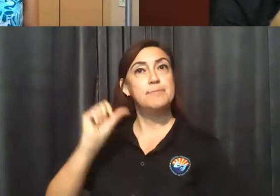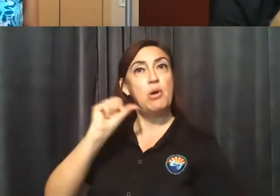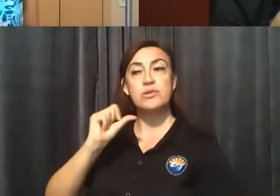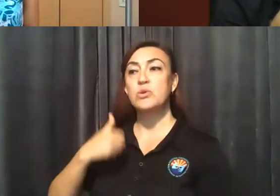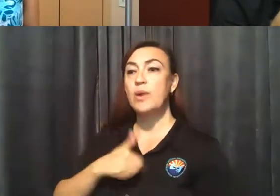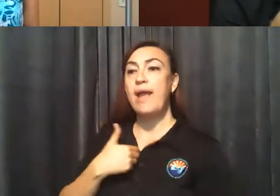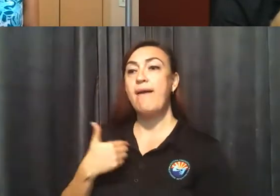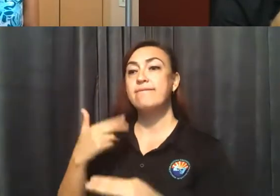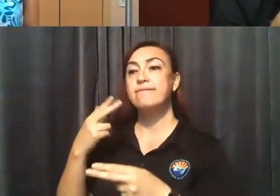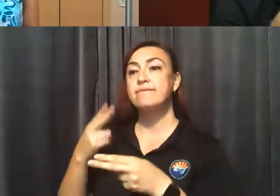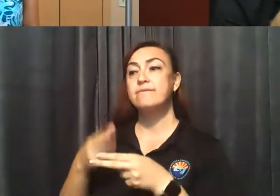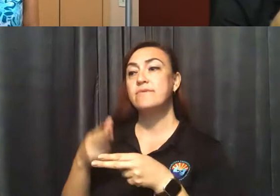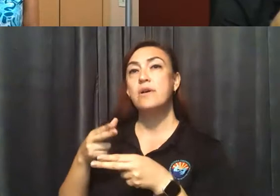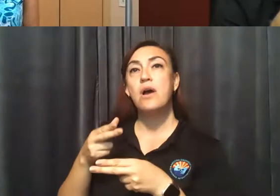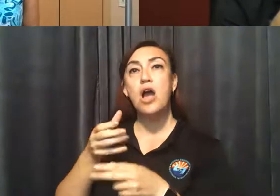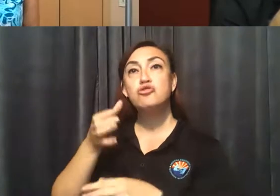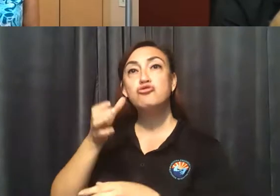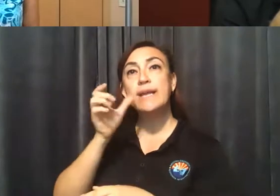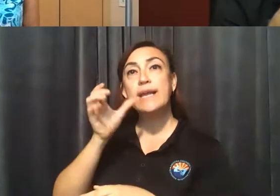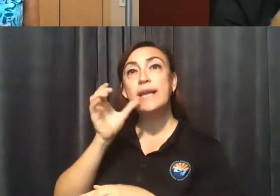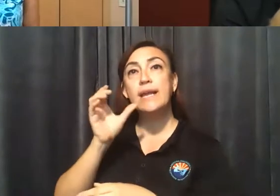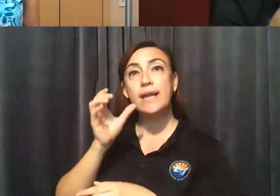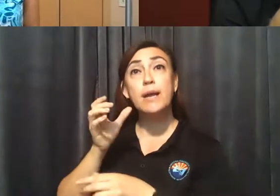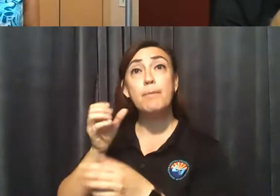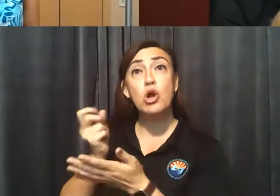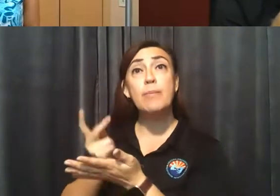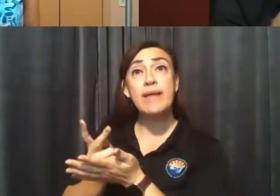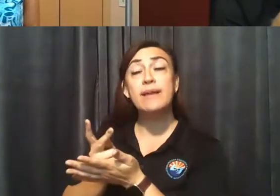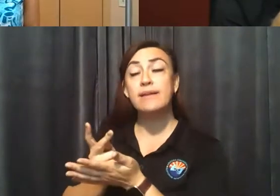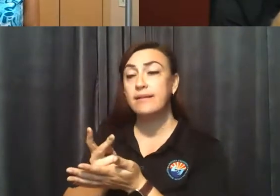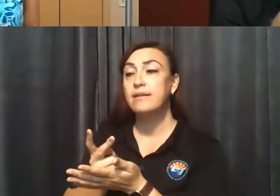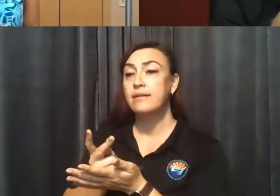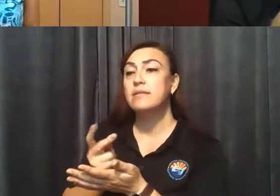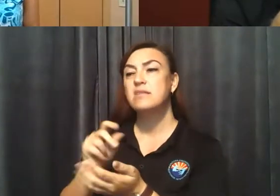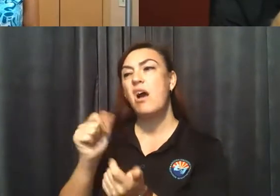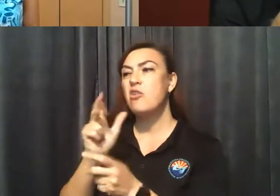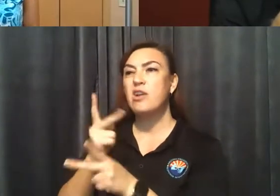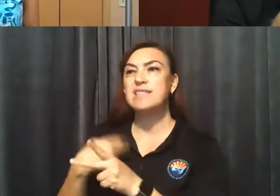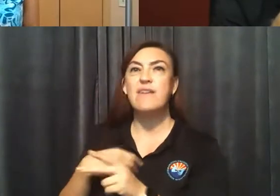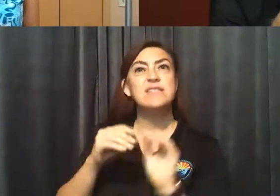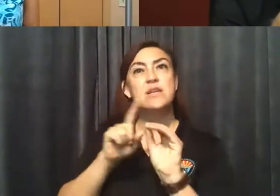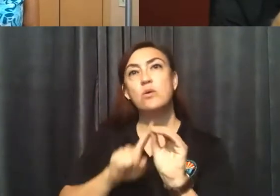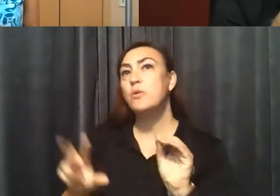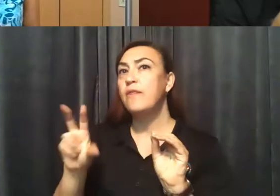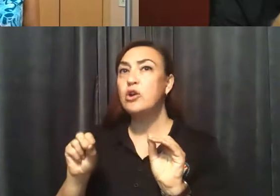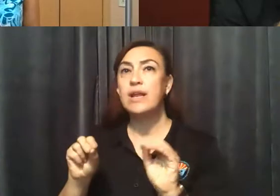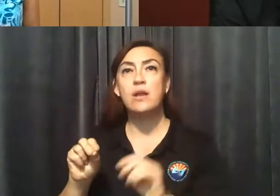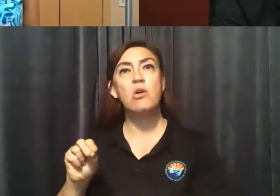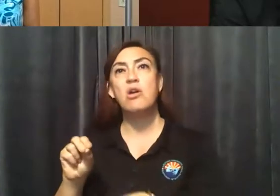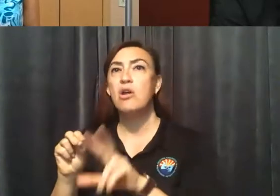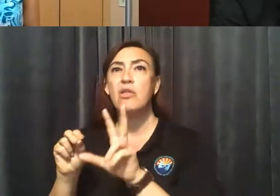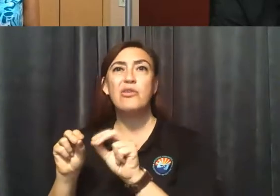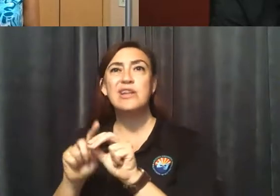permit. There are other bars that have eating establishment, you know, zero to 30, 31. So